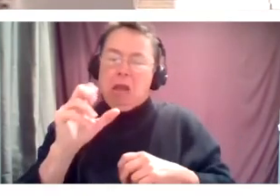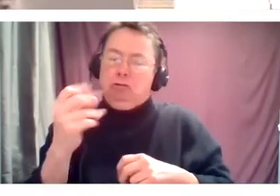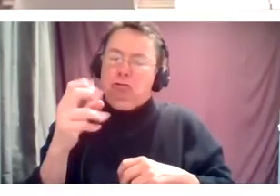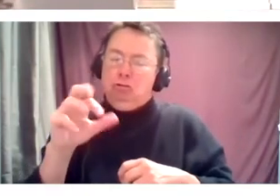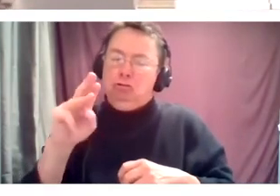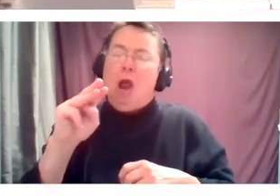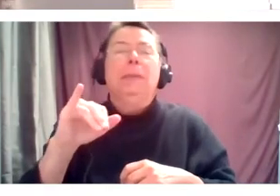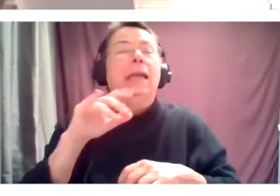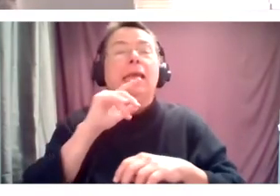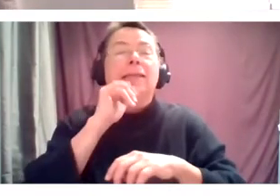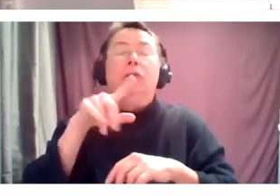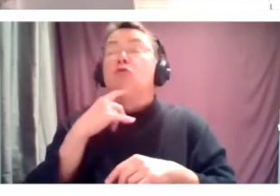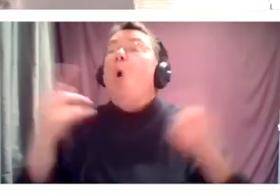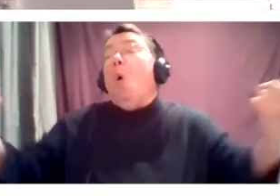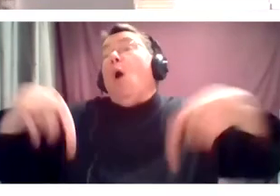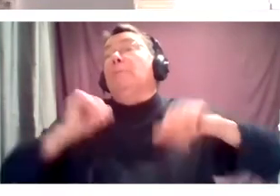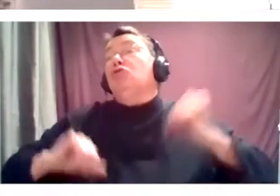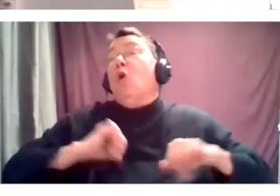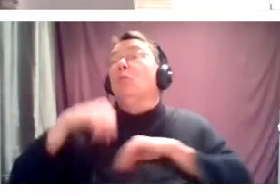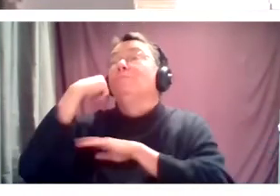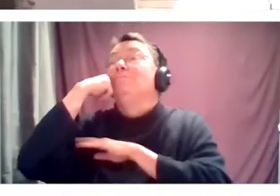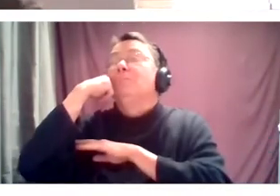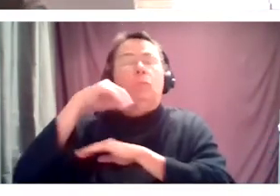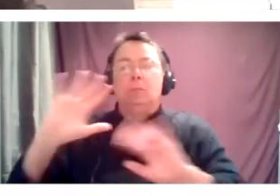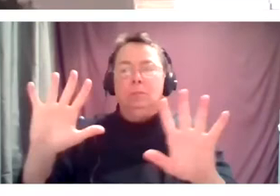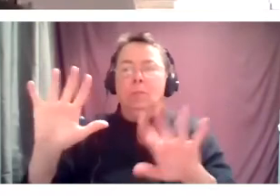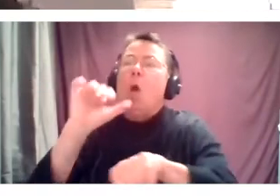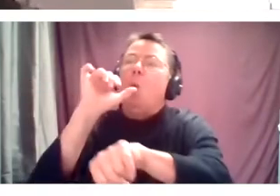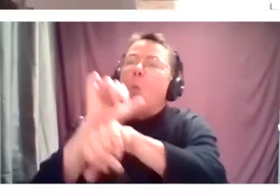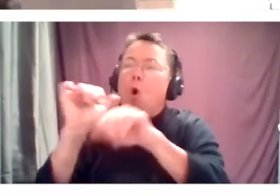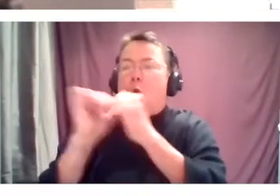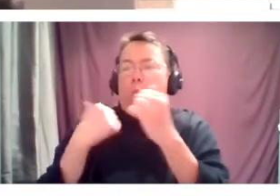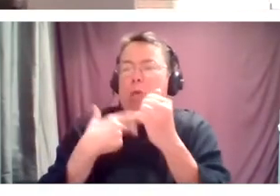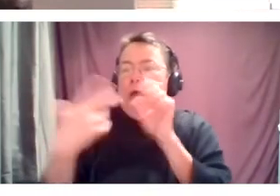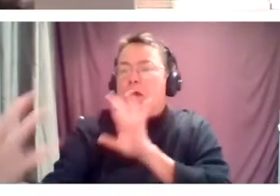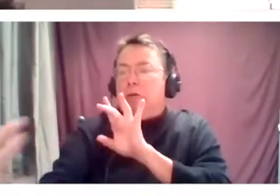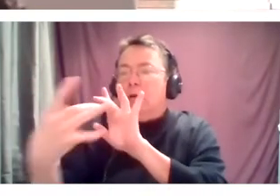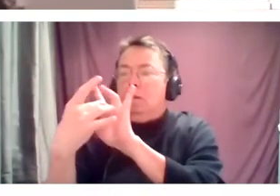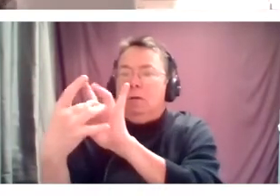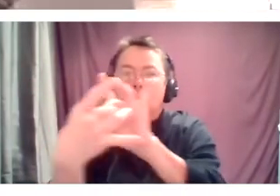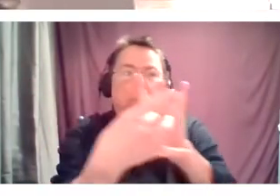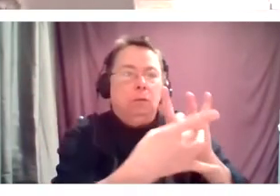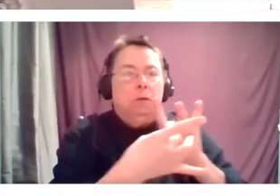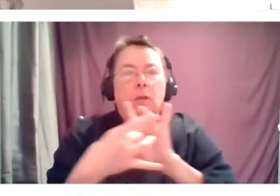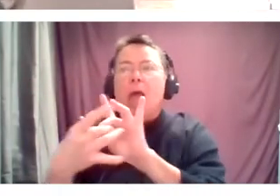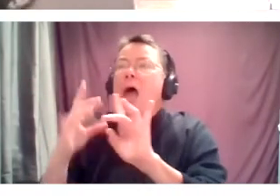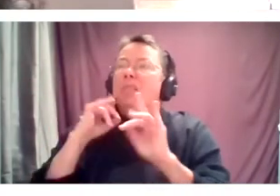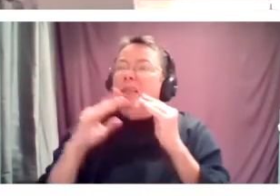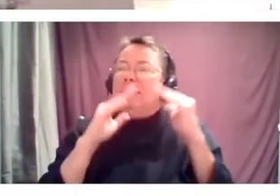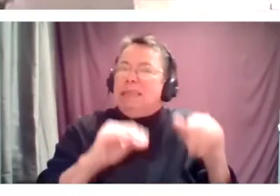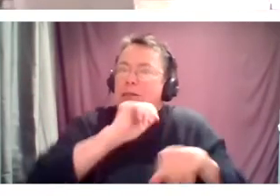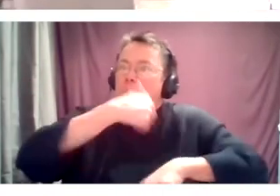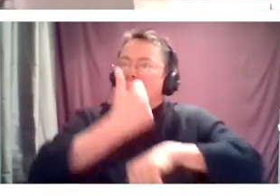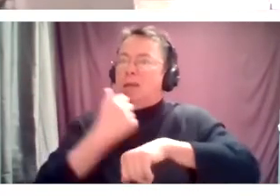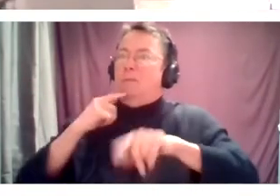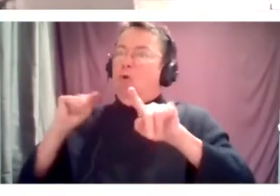shows, but right, work with us. What are the systems that we are putting in place for these communities, um, on the